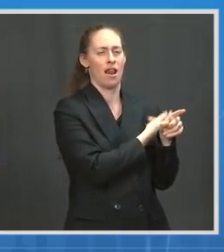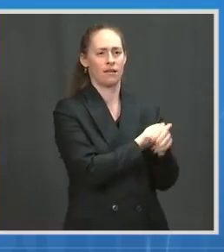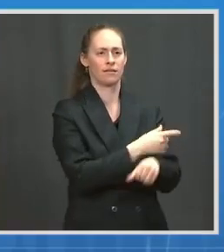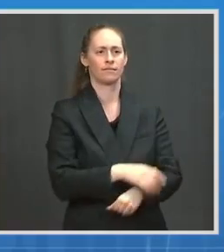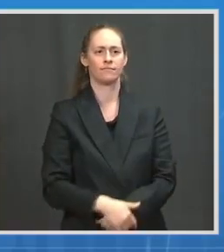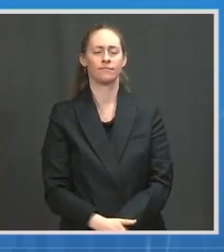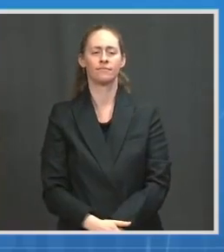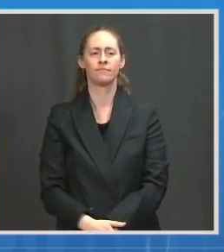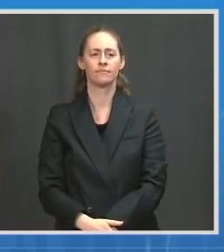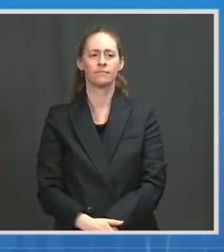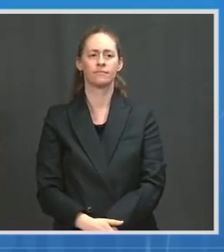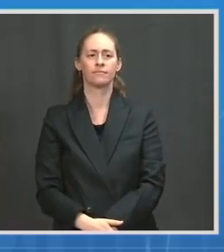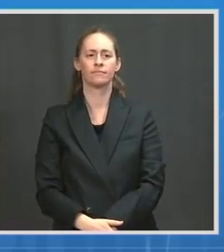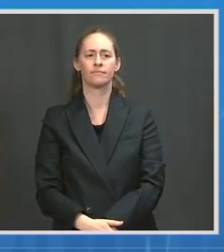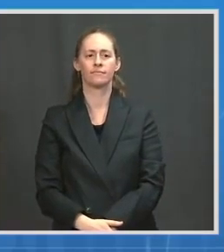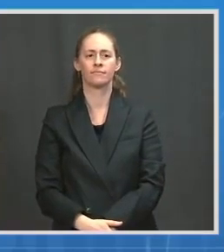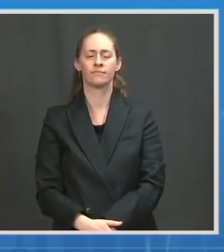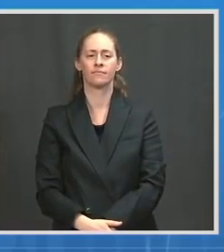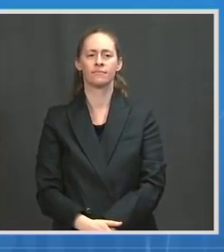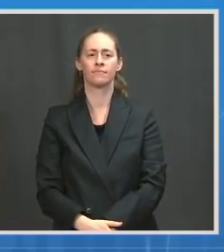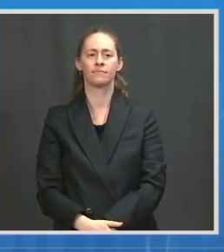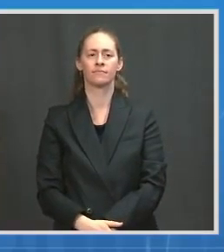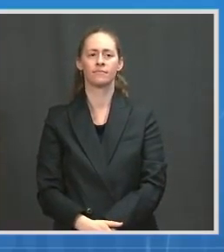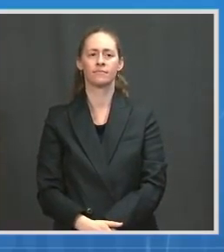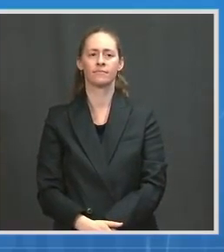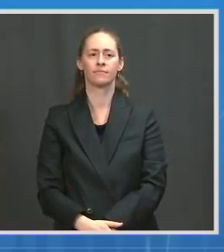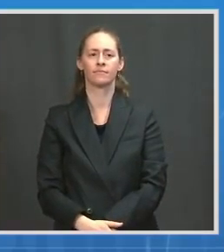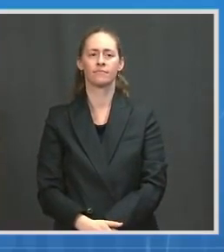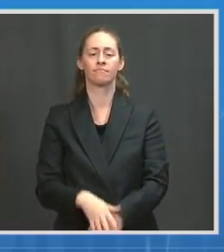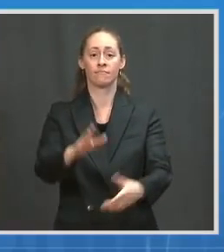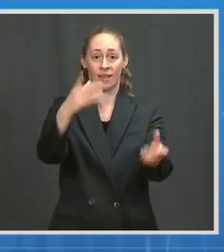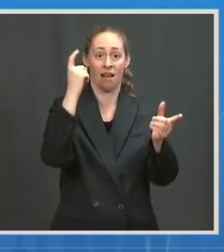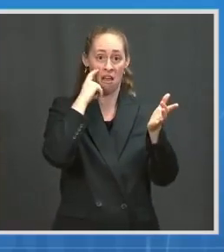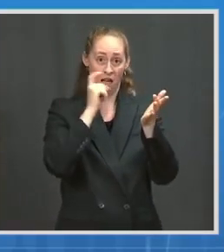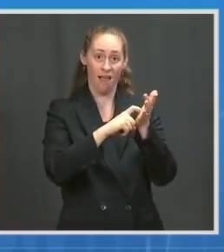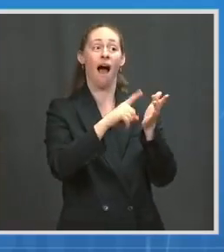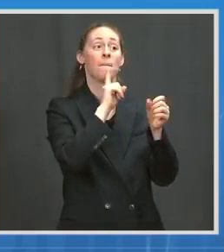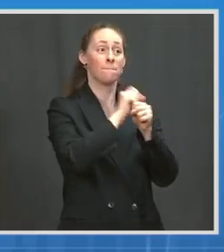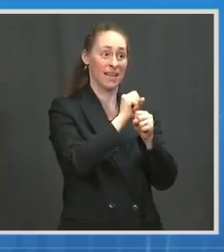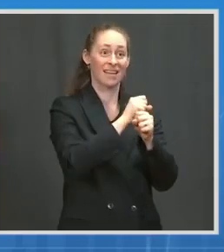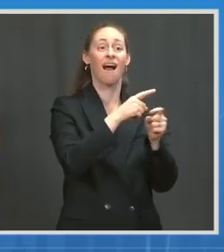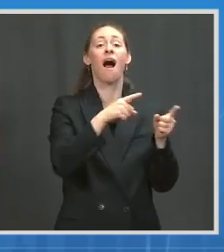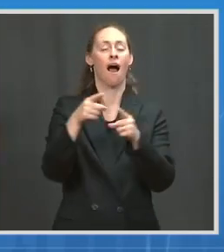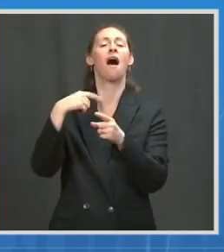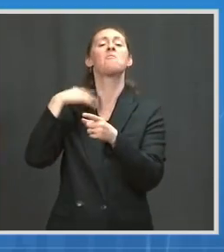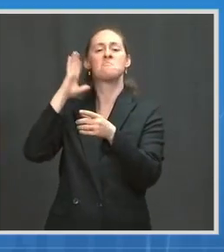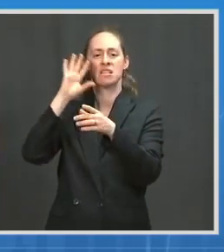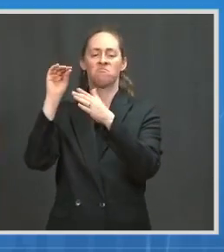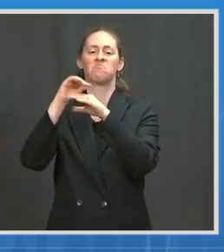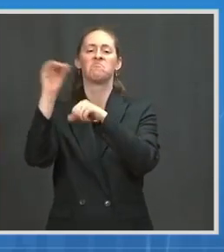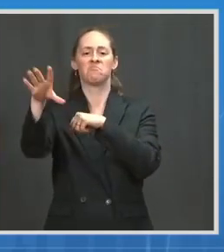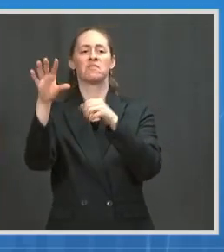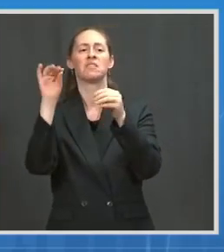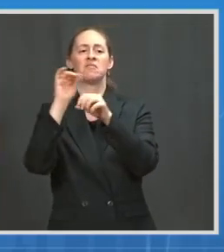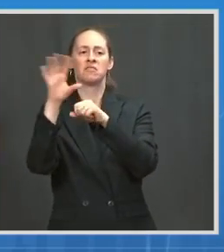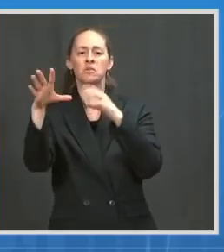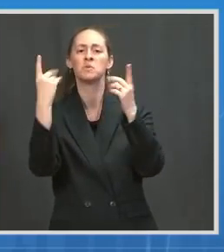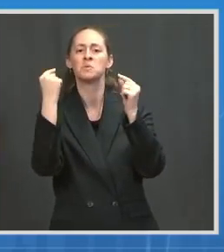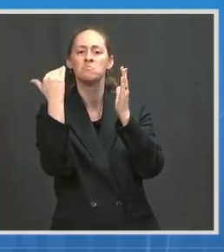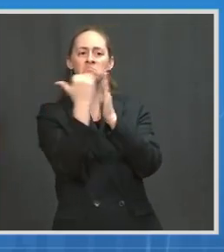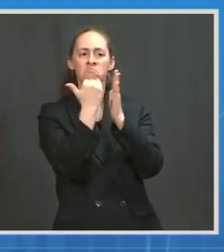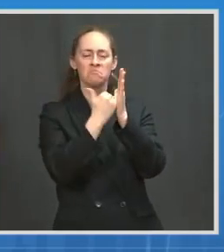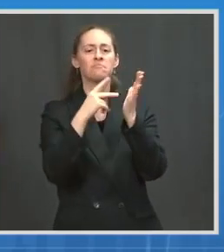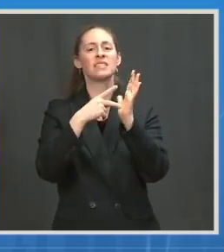low case rates, we will look forward to releasing further guidance on releasing some of the restrictions that we currently have in